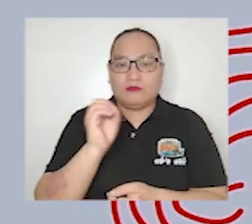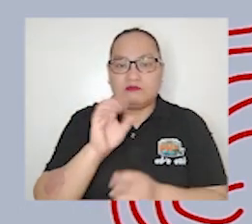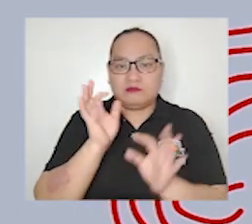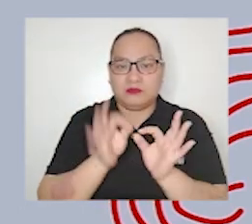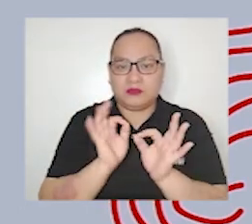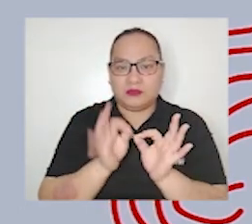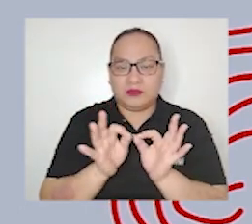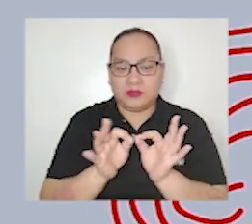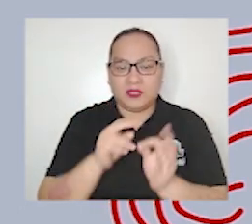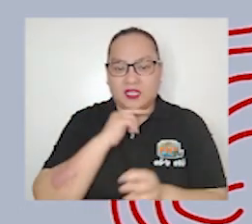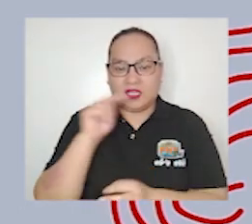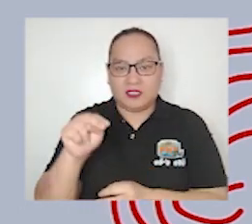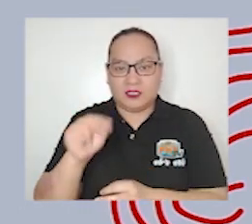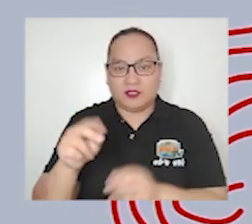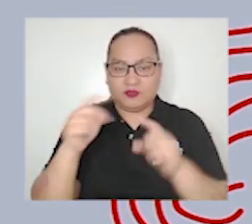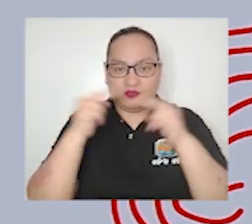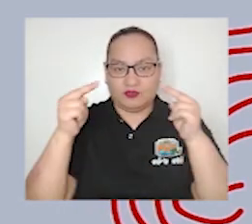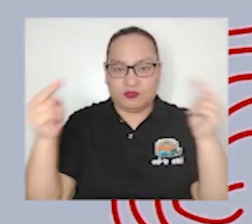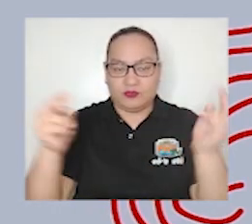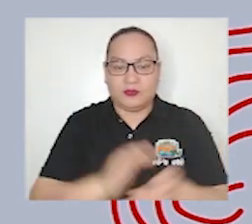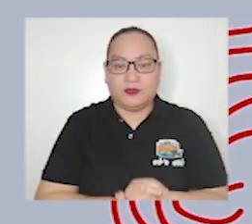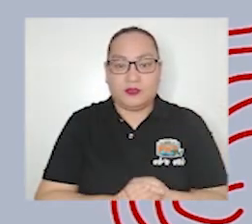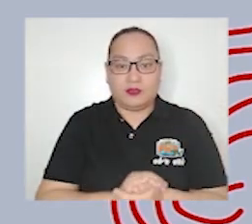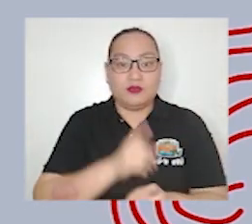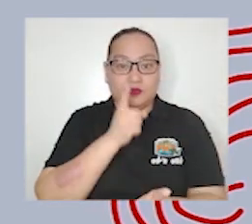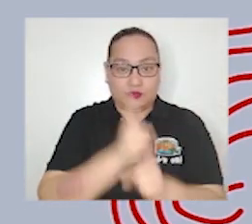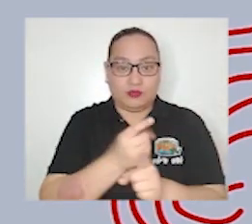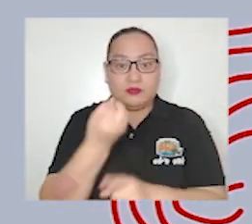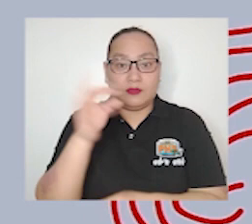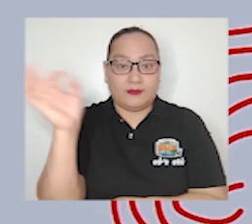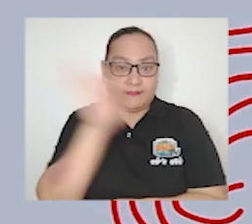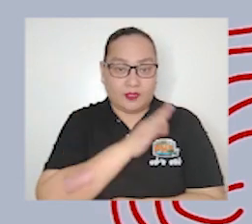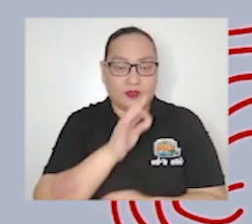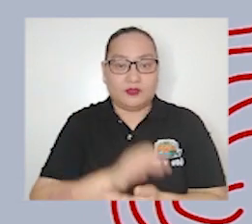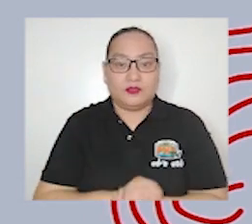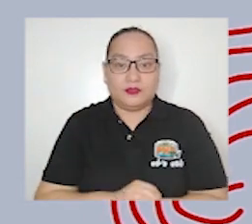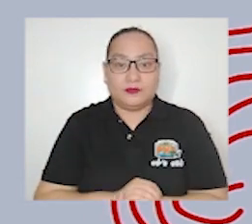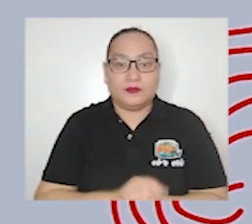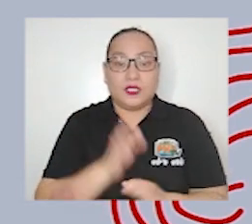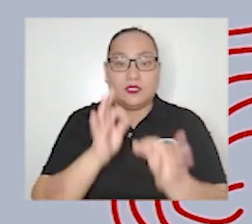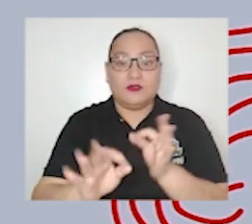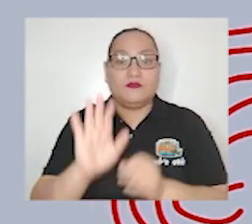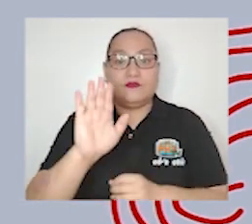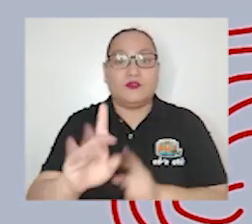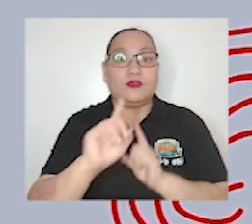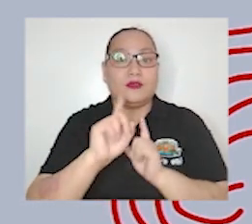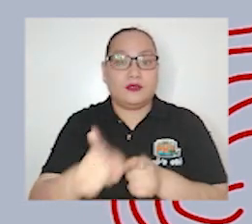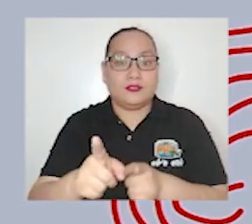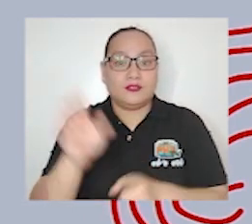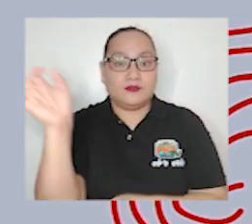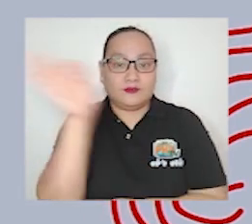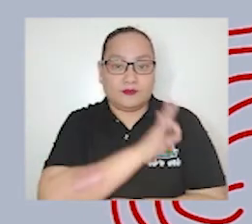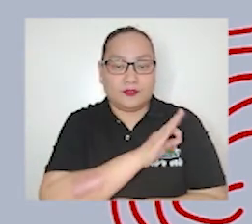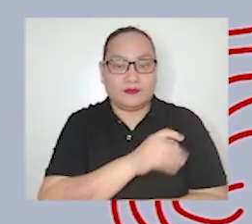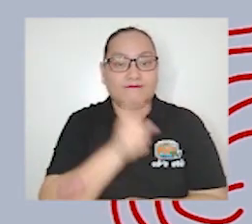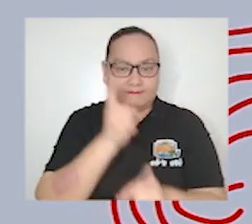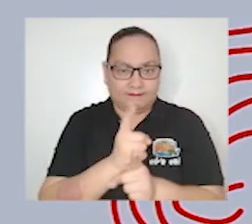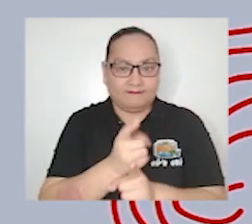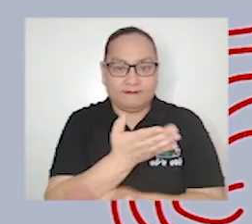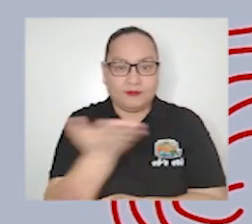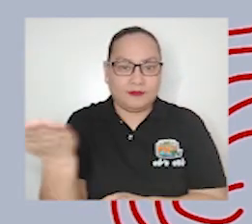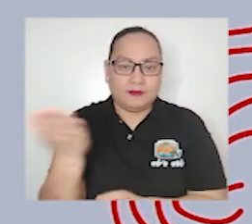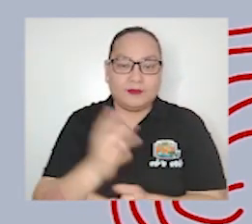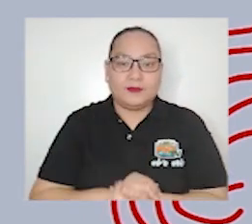interpret the news is it true or false if your answer is false then you're